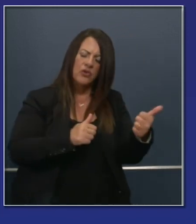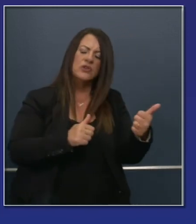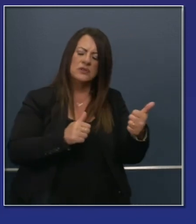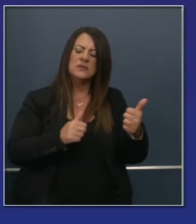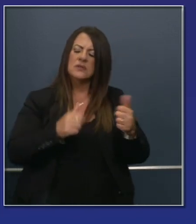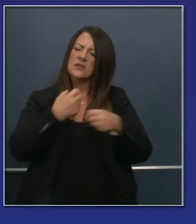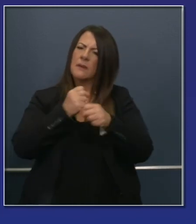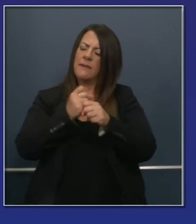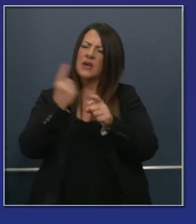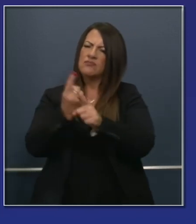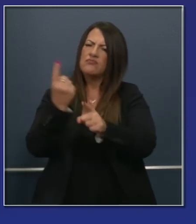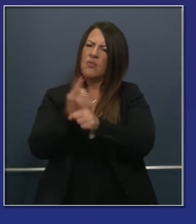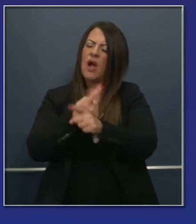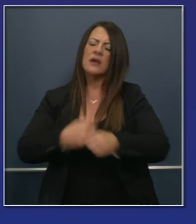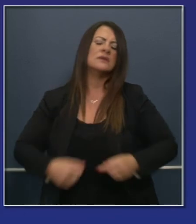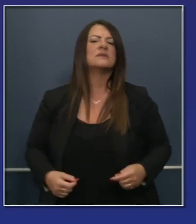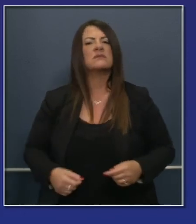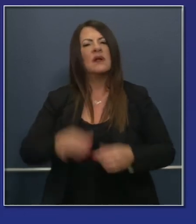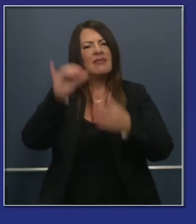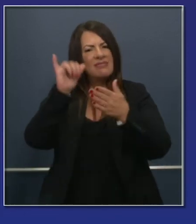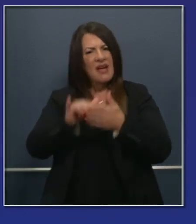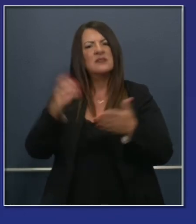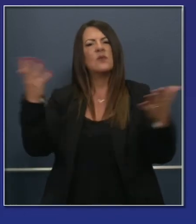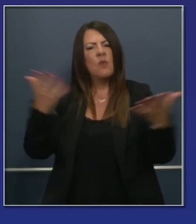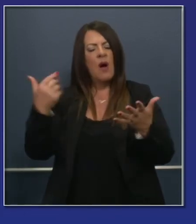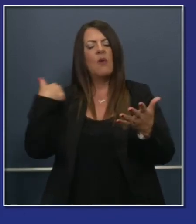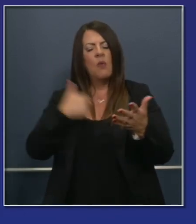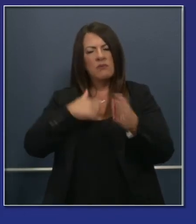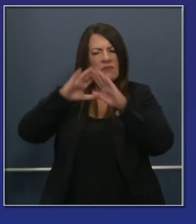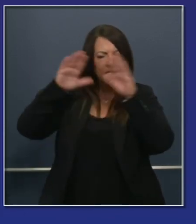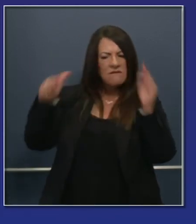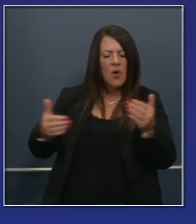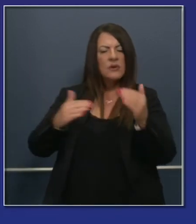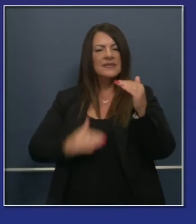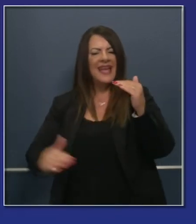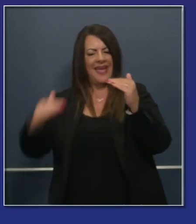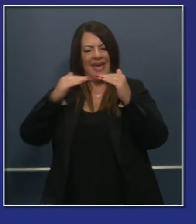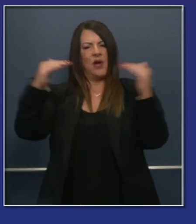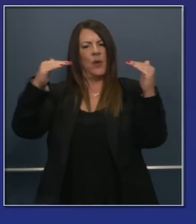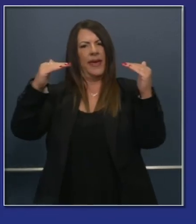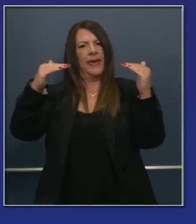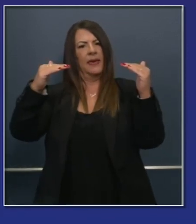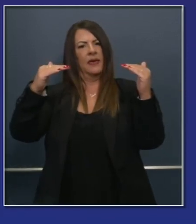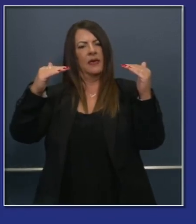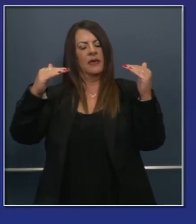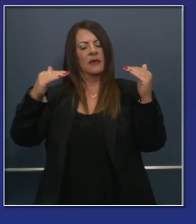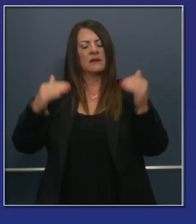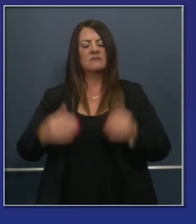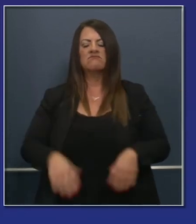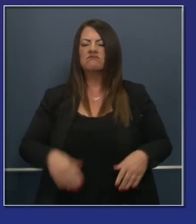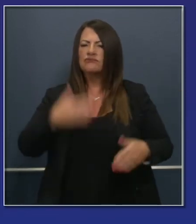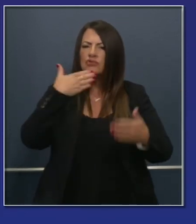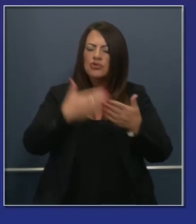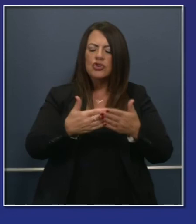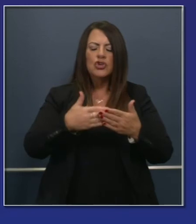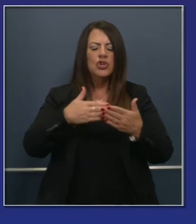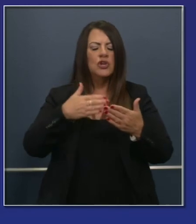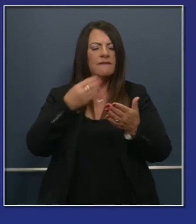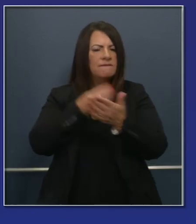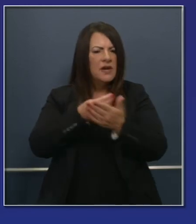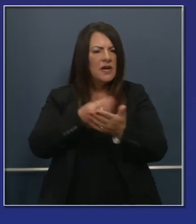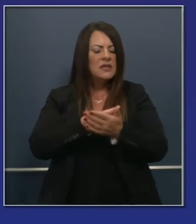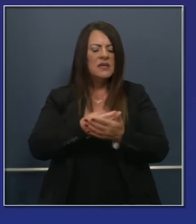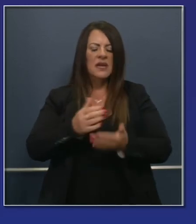And so that's the framework of focus equity lens robust funding to address learning